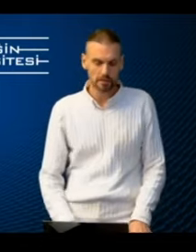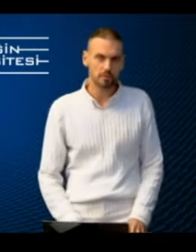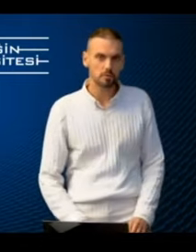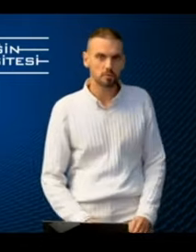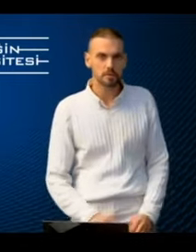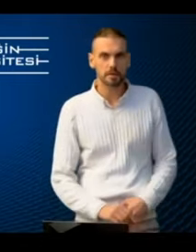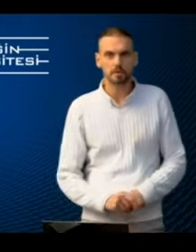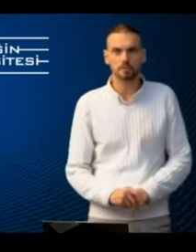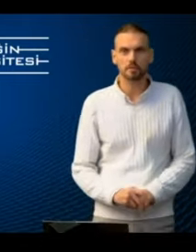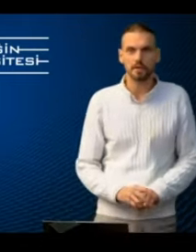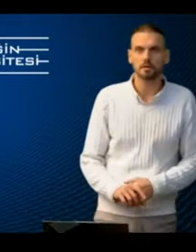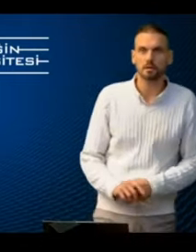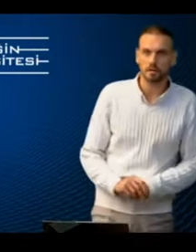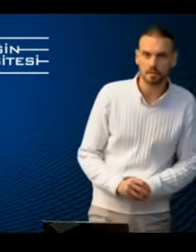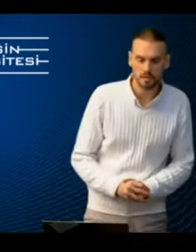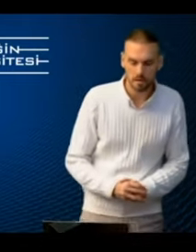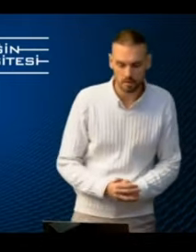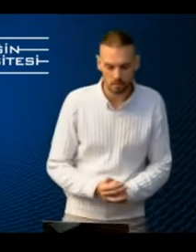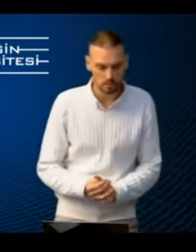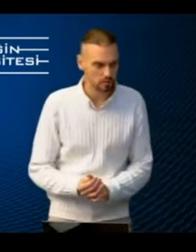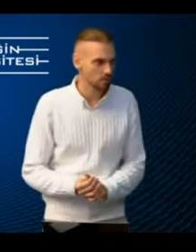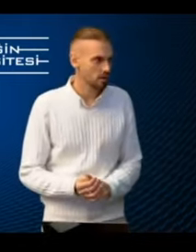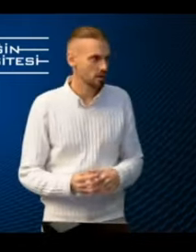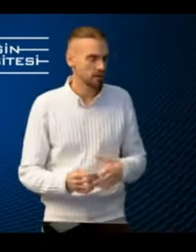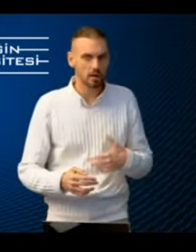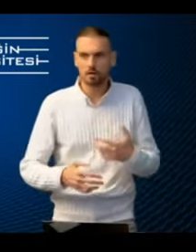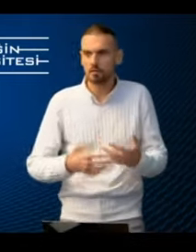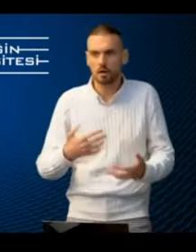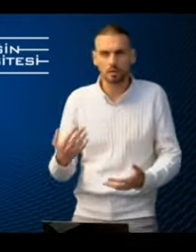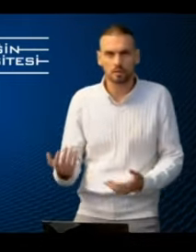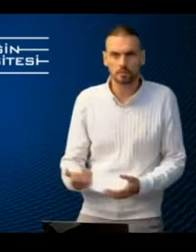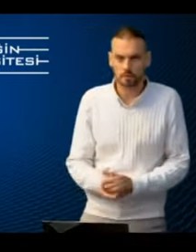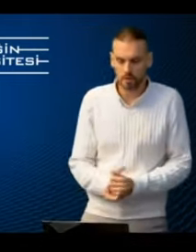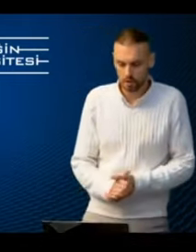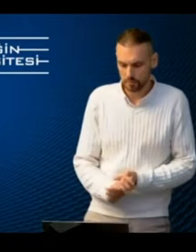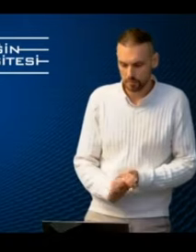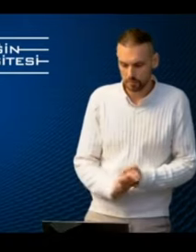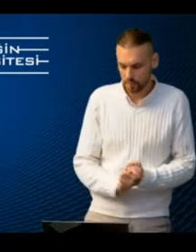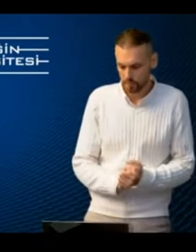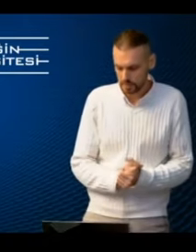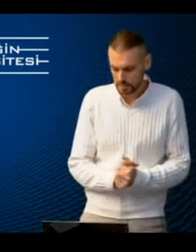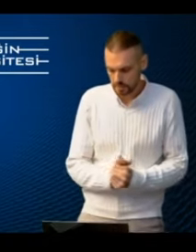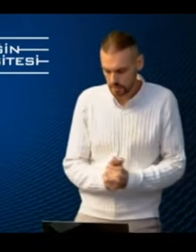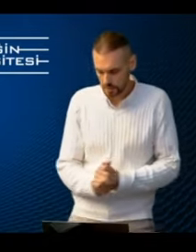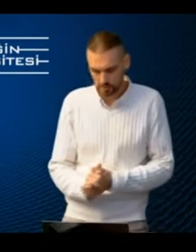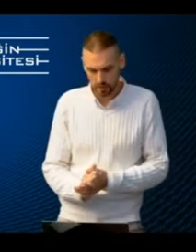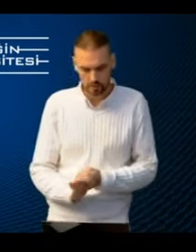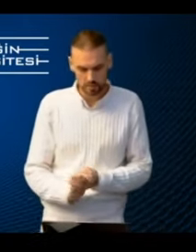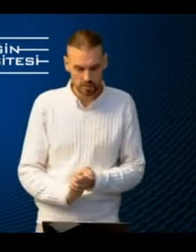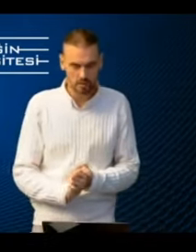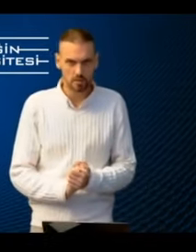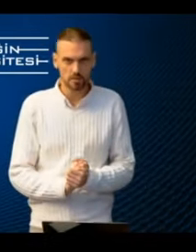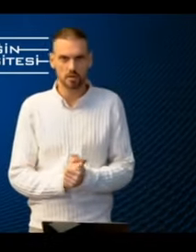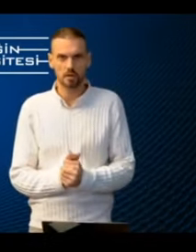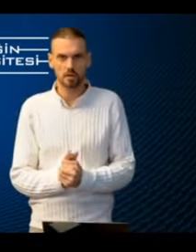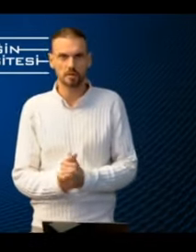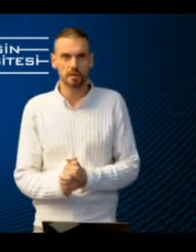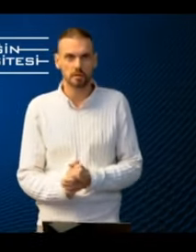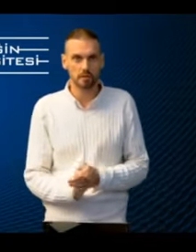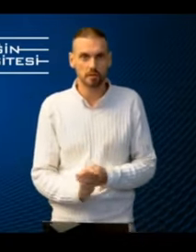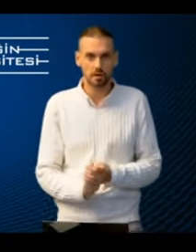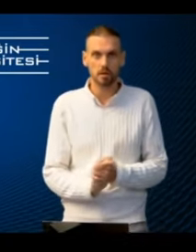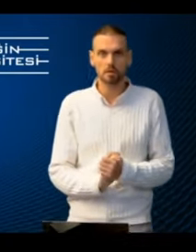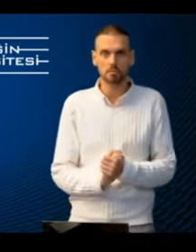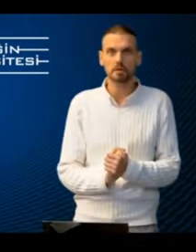and then from the perspective of the aircraft design also there are a lot of um complexities and limitations uh